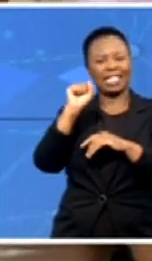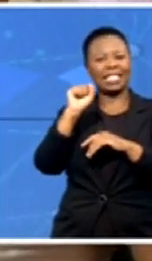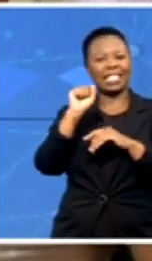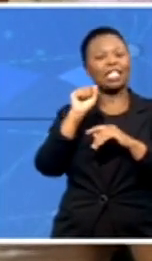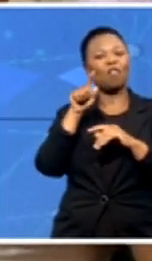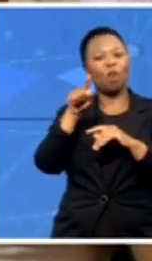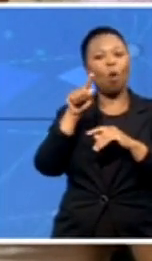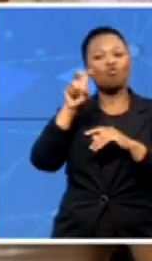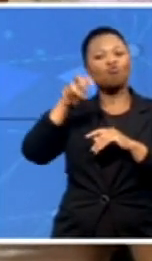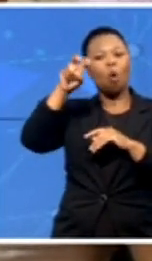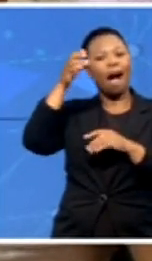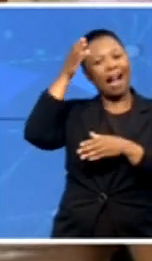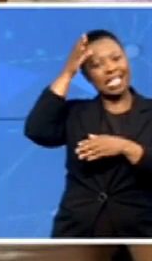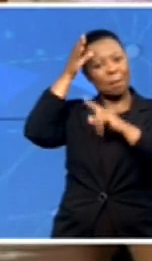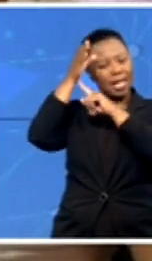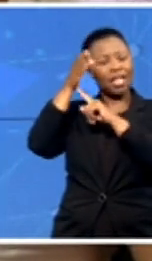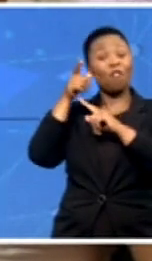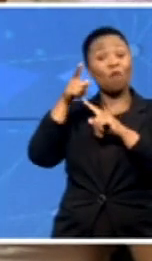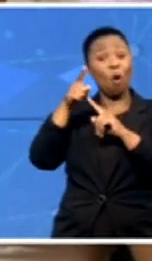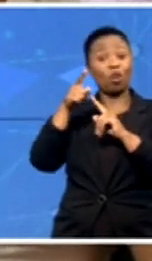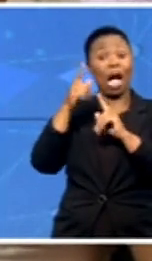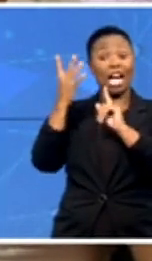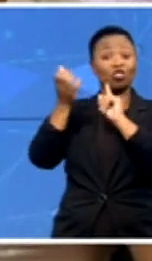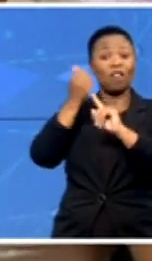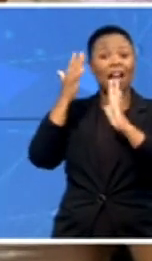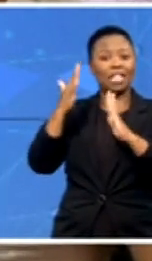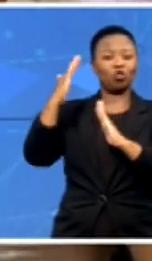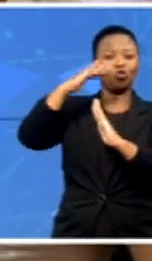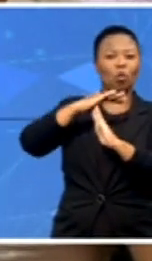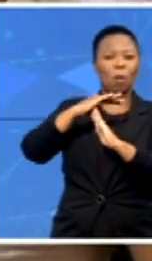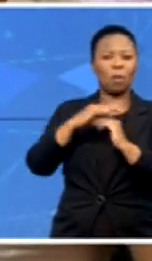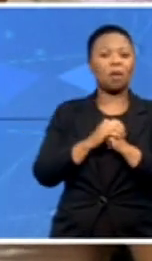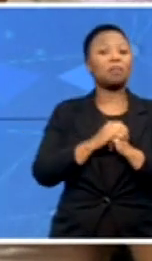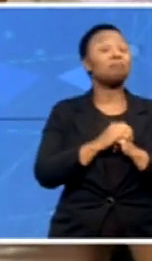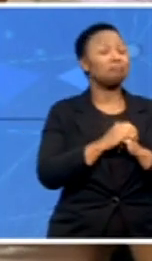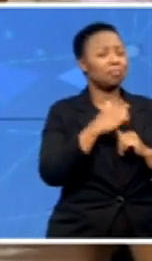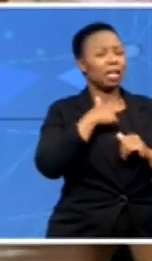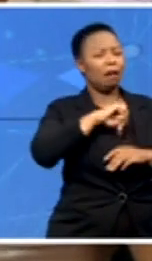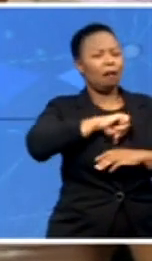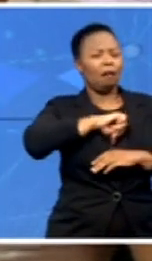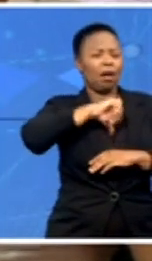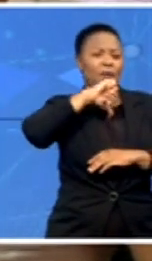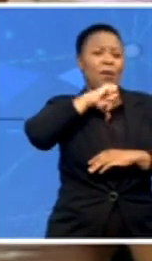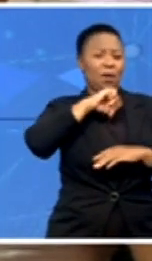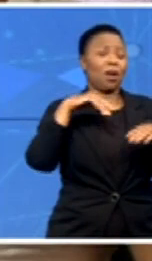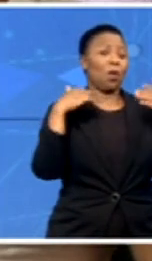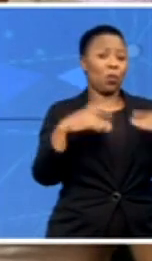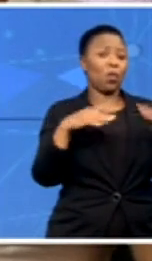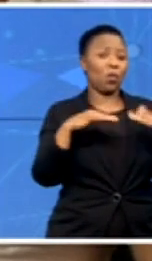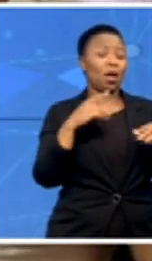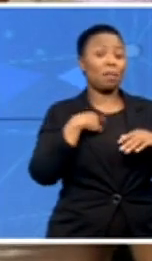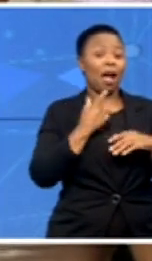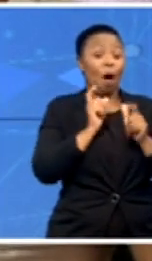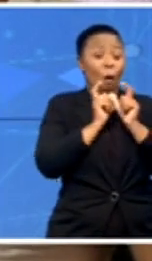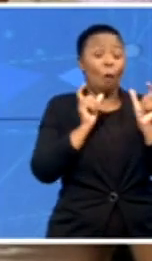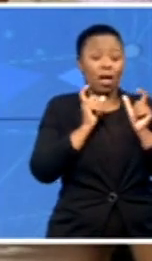achievers. Yes, I'm actually so, so, so proud. I don't even have any words to express, you know, what I'm feeling right now.